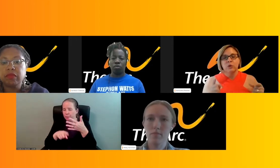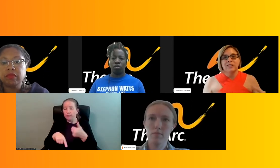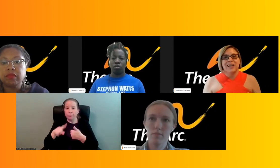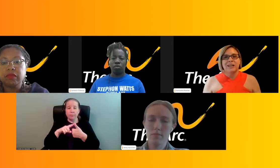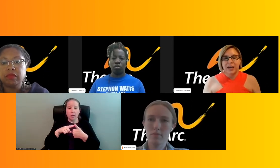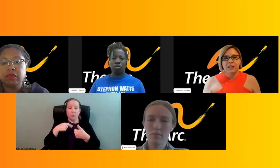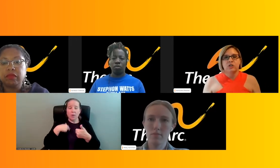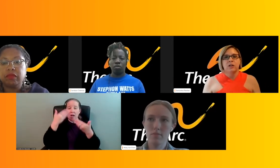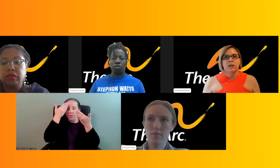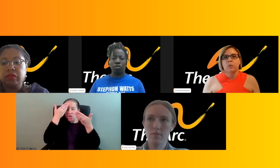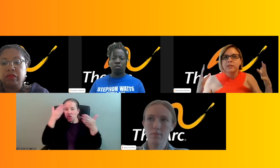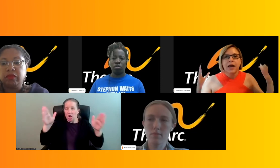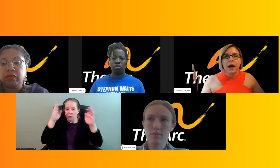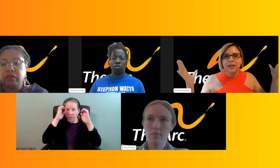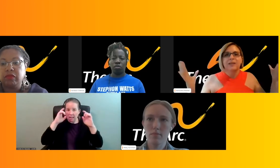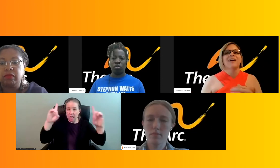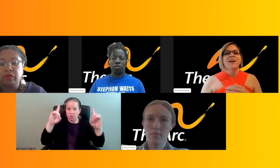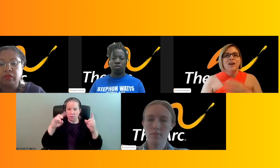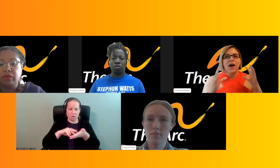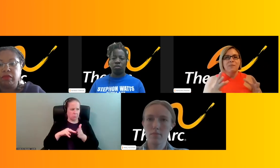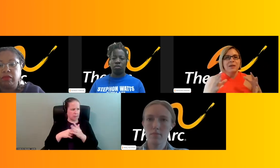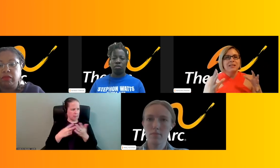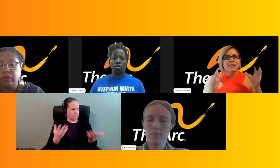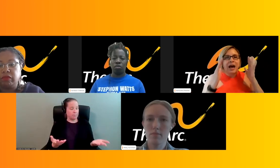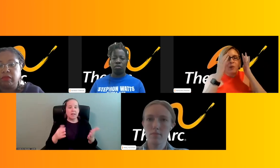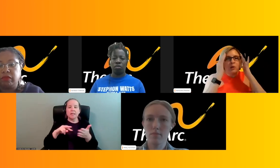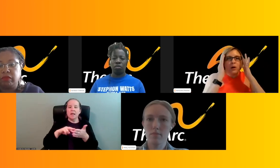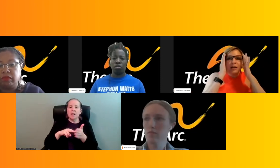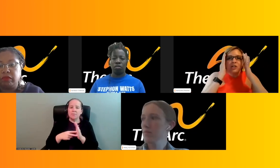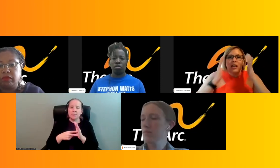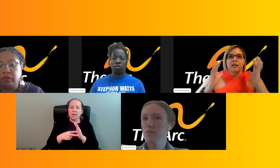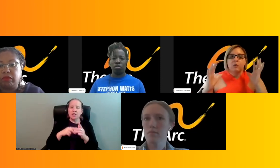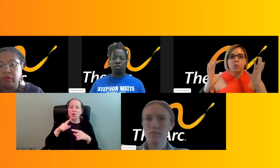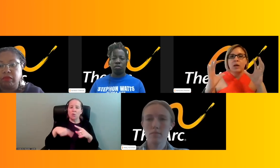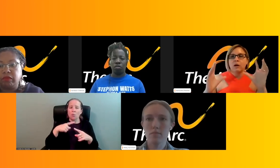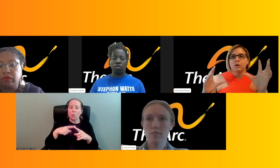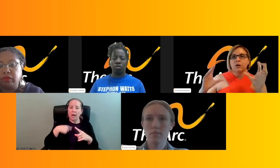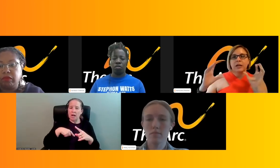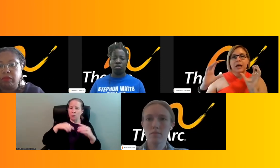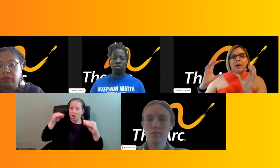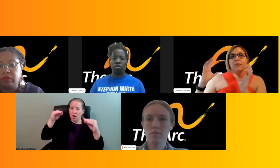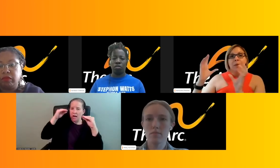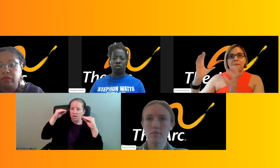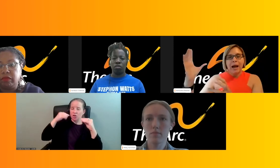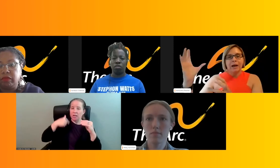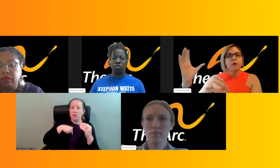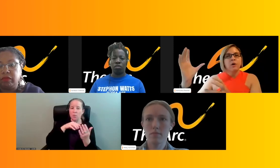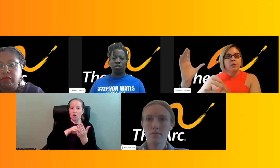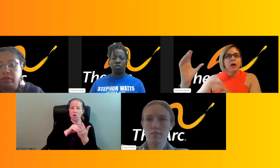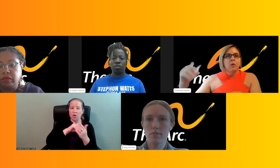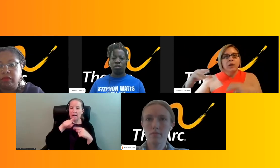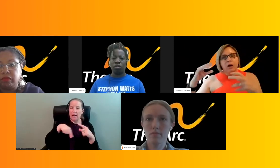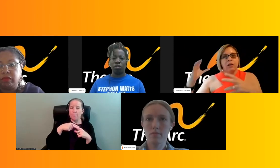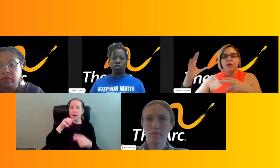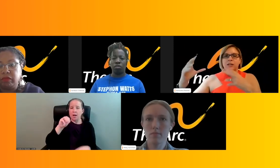we have a generalist education. What does that mean? That means that when we're educated, we are learning about the macro.